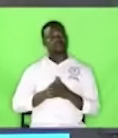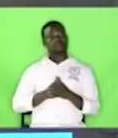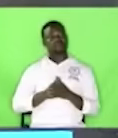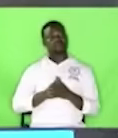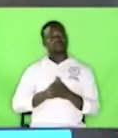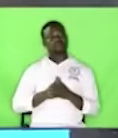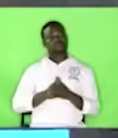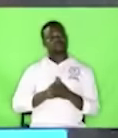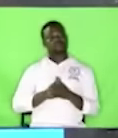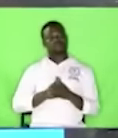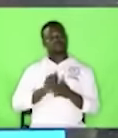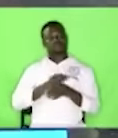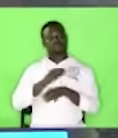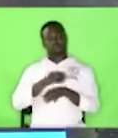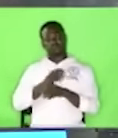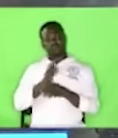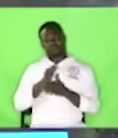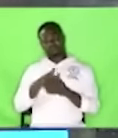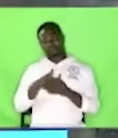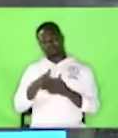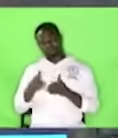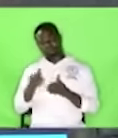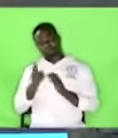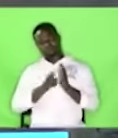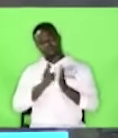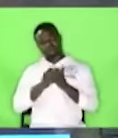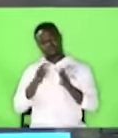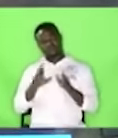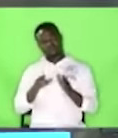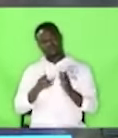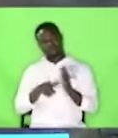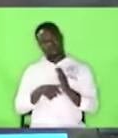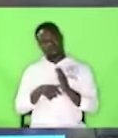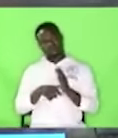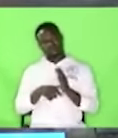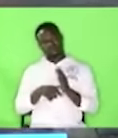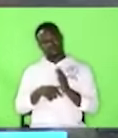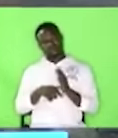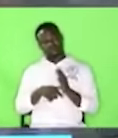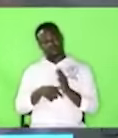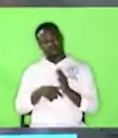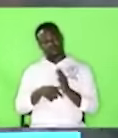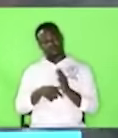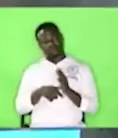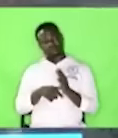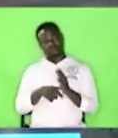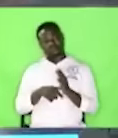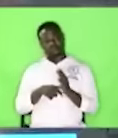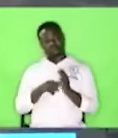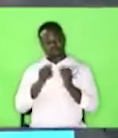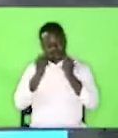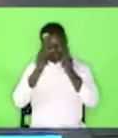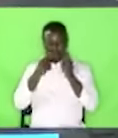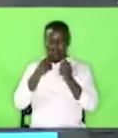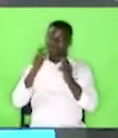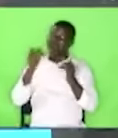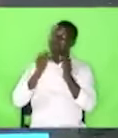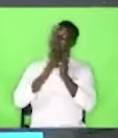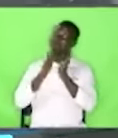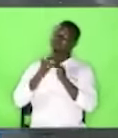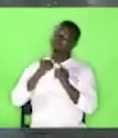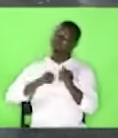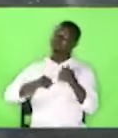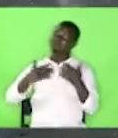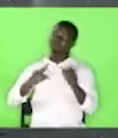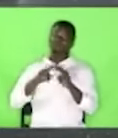after some hours when I woke from bed I said Jesus have you done it I hope you have done that so that I can